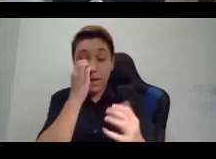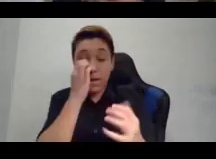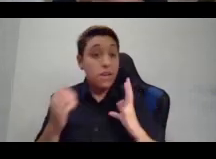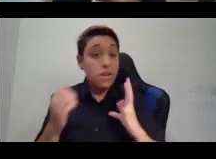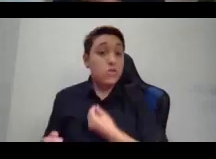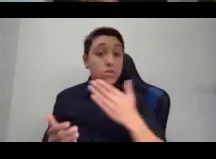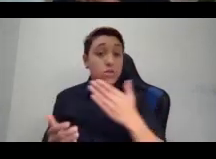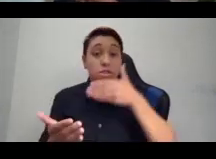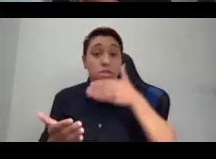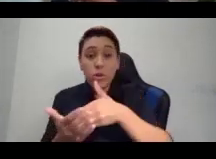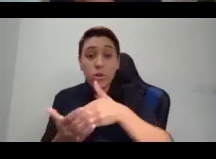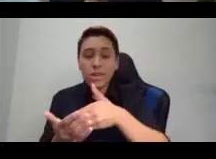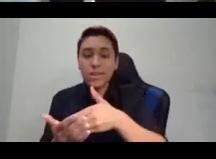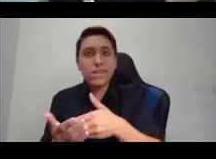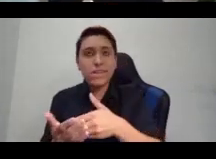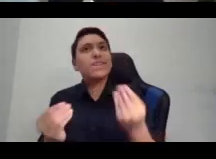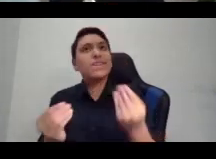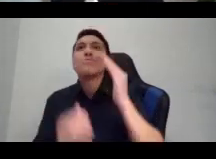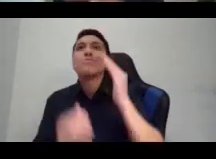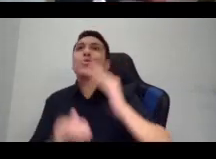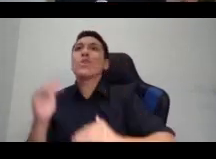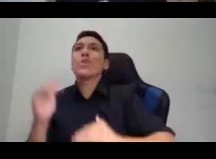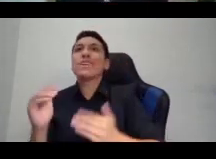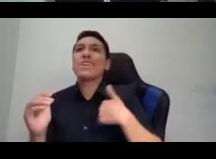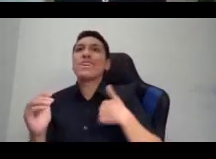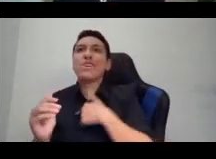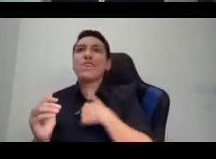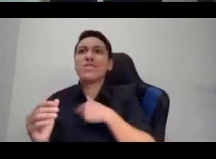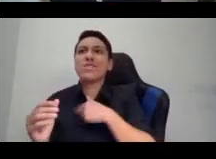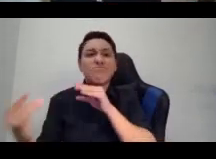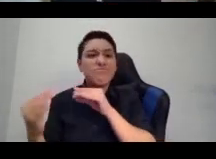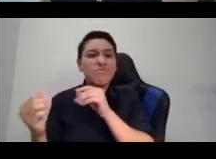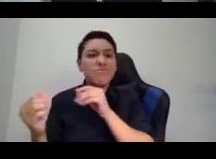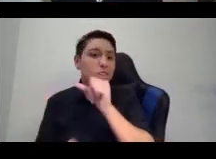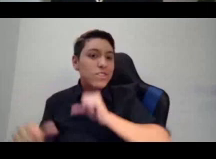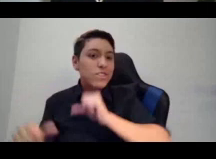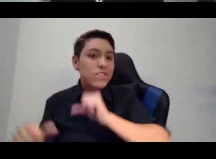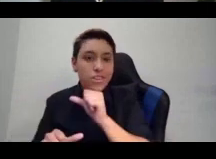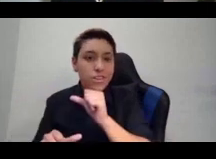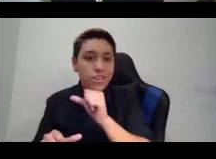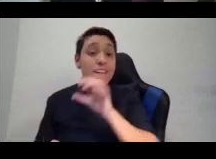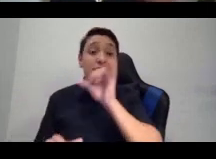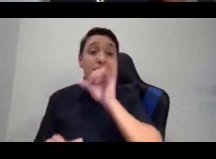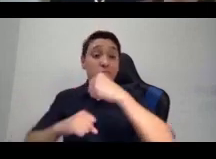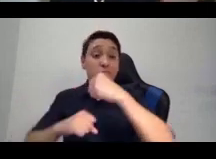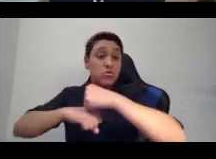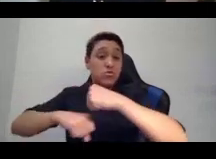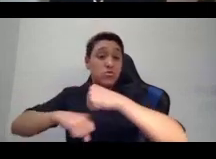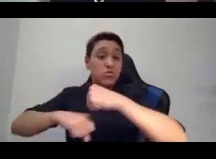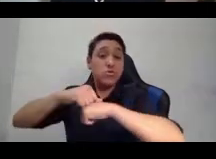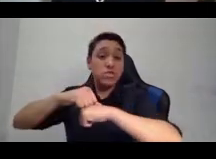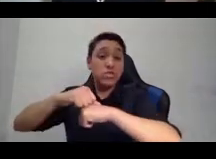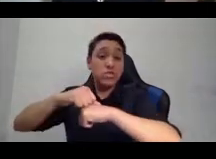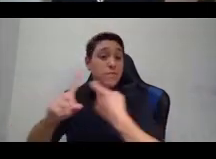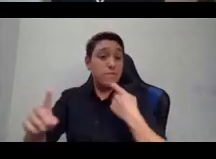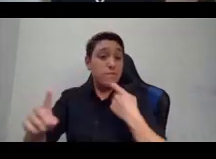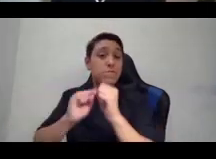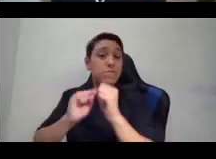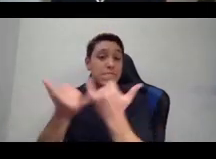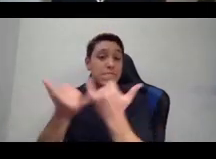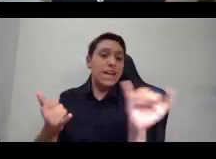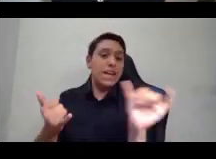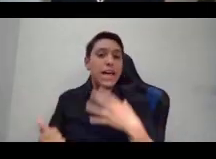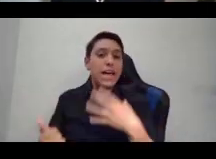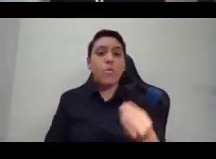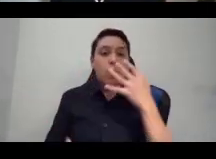not being used to something that's new or being behind the times. In fact, it's a structure of society, like white supremacy,